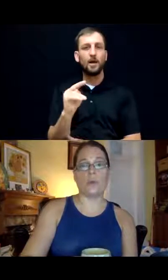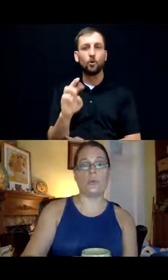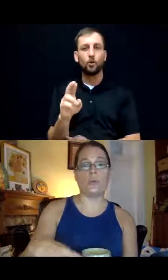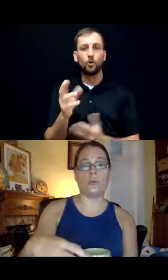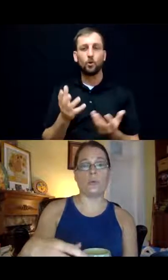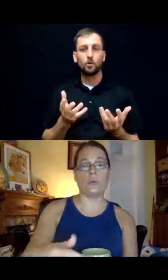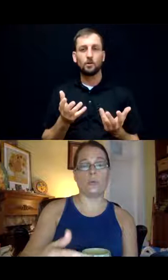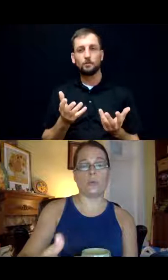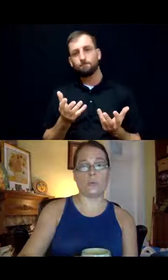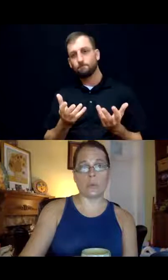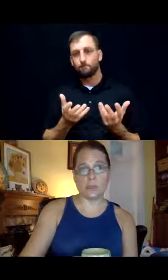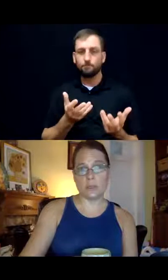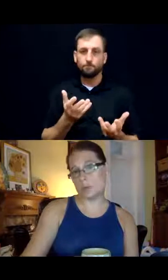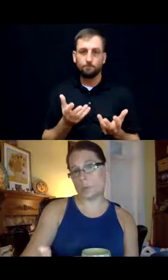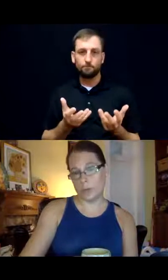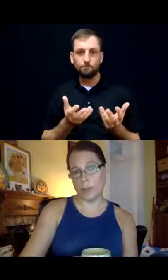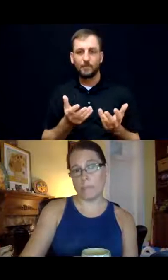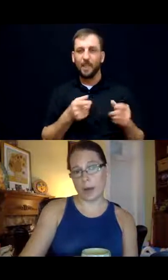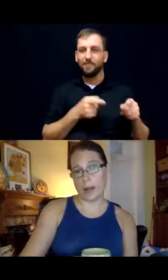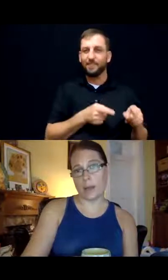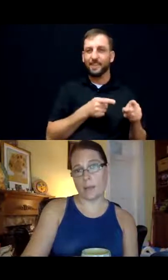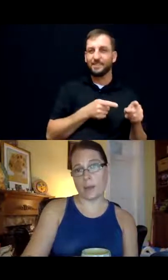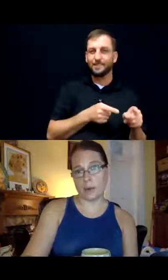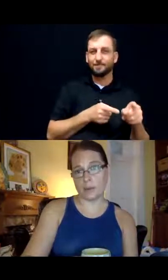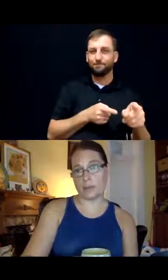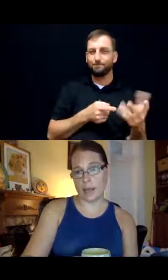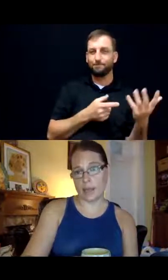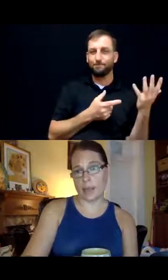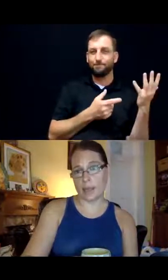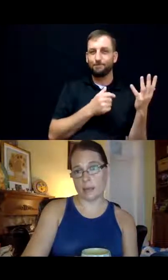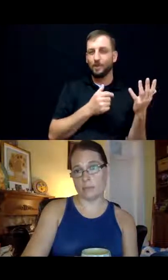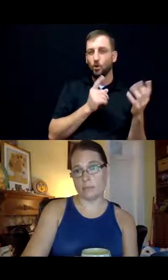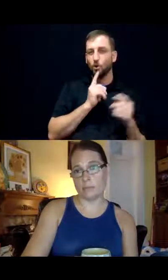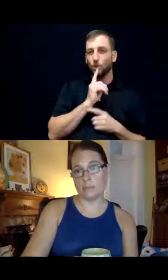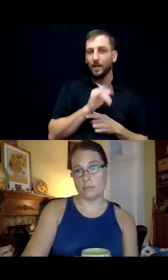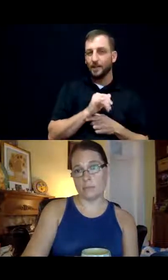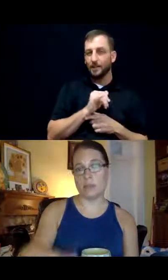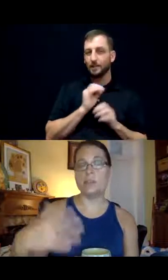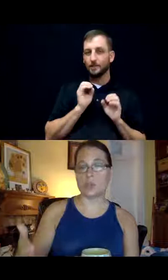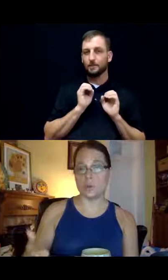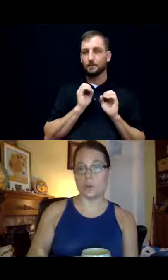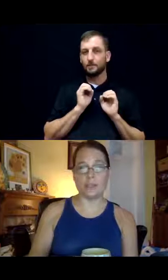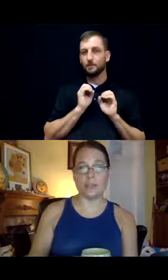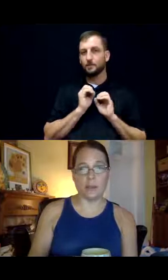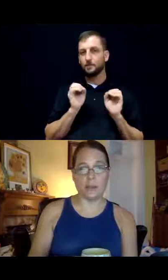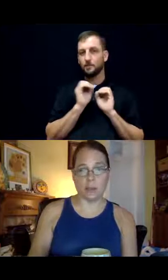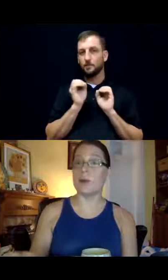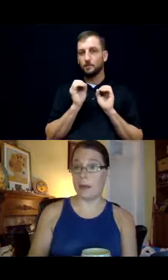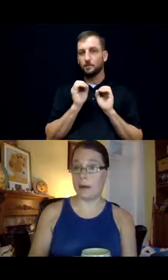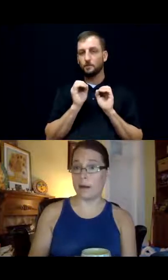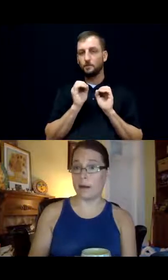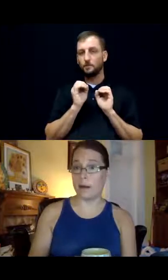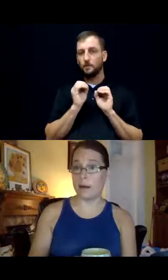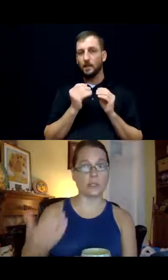this doesn't really buy parents anything additional that they didn't otherwise